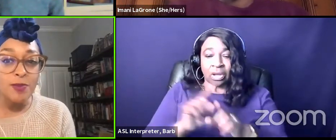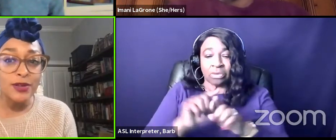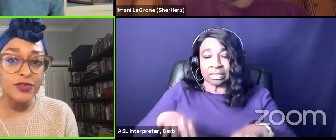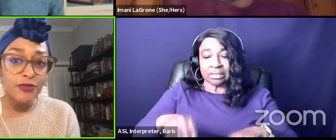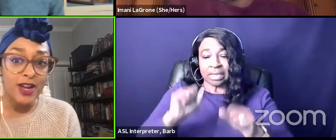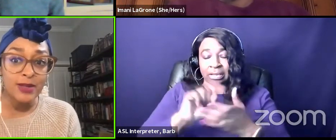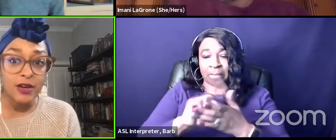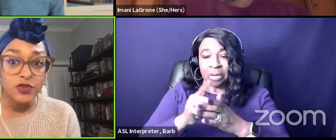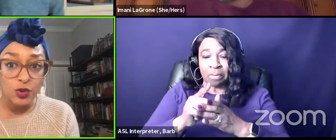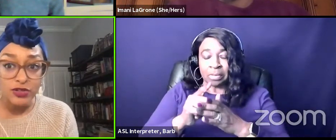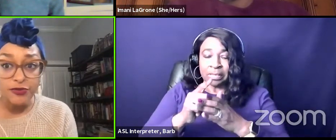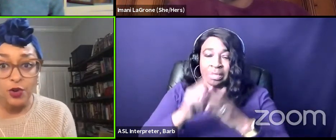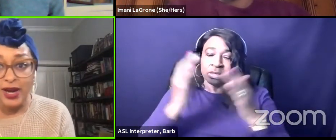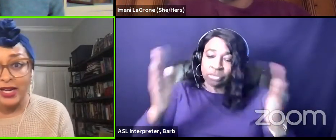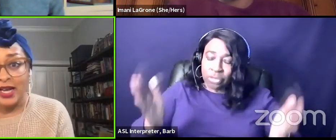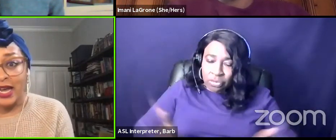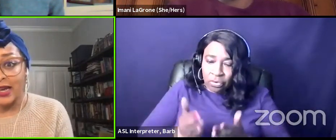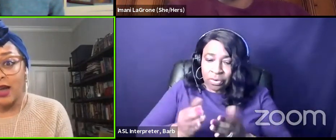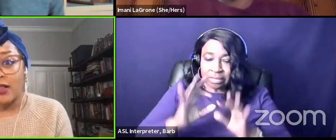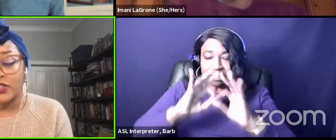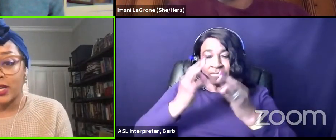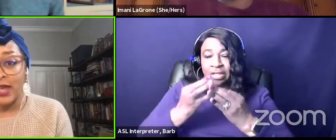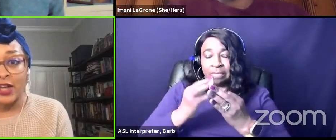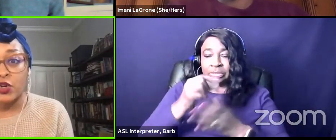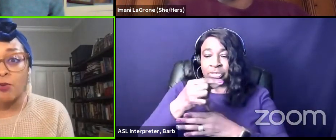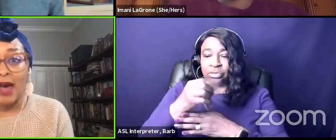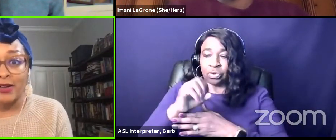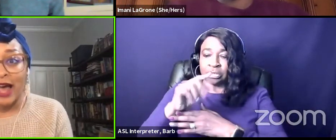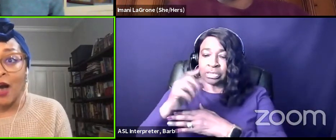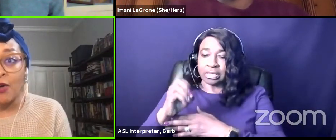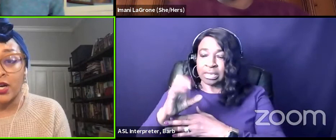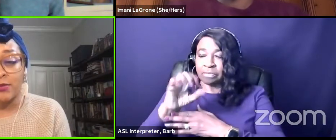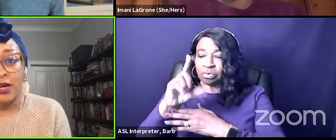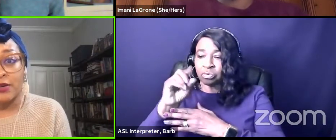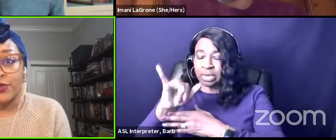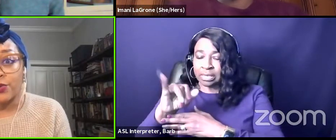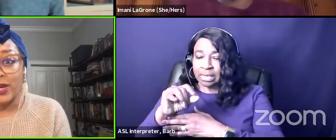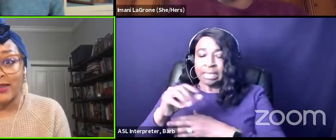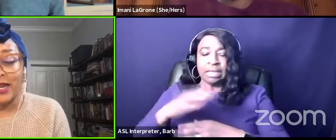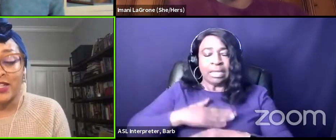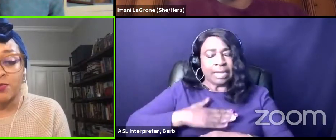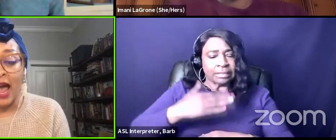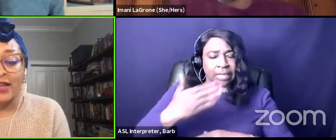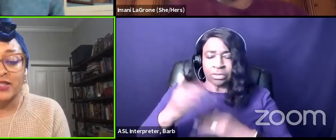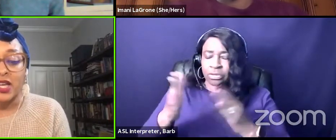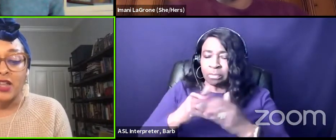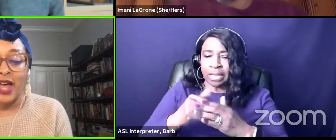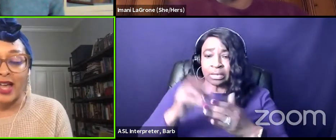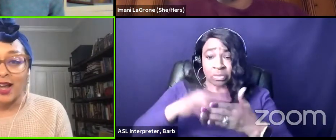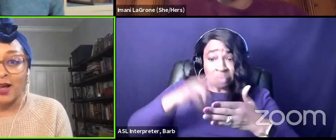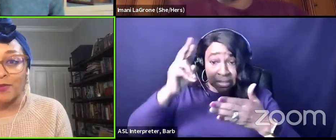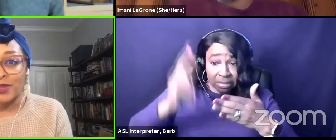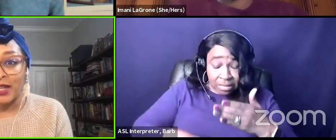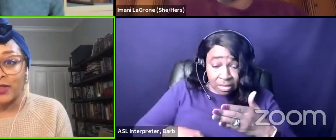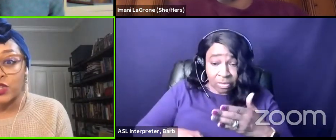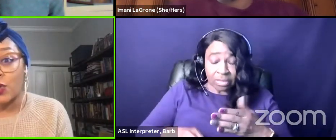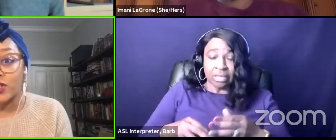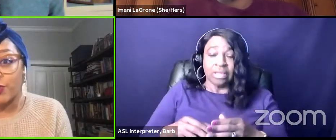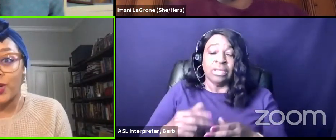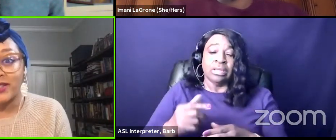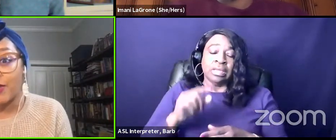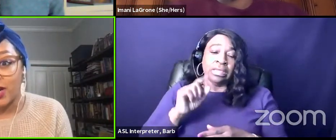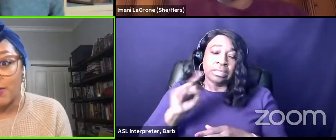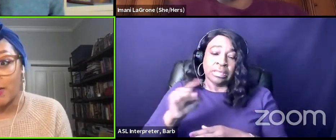moment to uplift the family of george floyd acknowledging that no matter the outcome of the week that has passed that um that